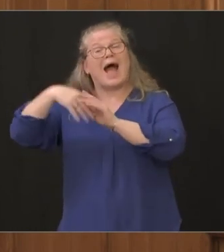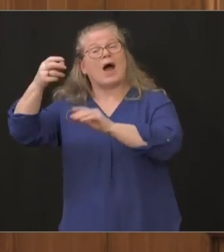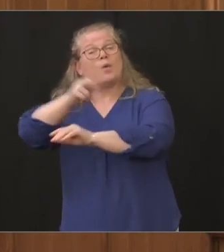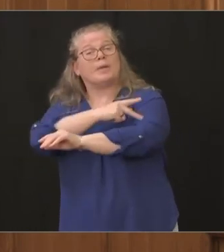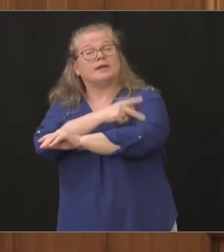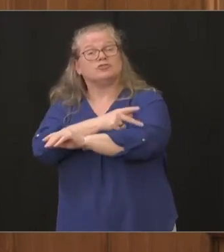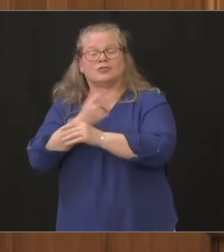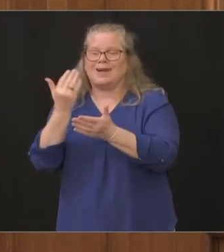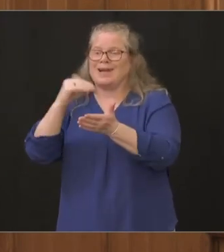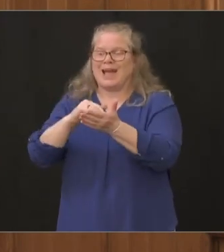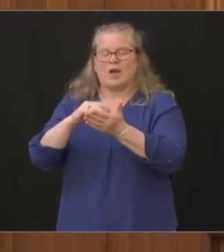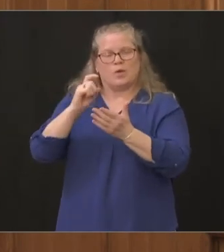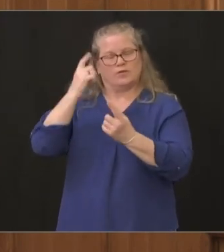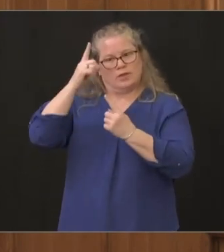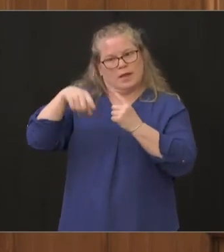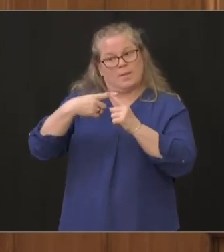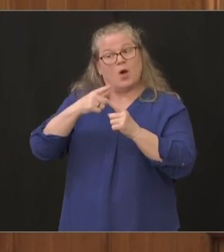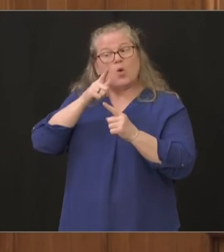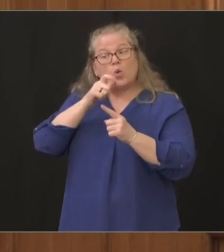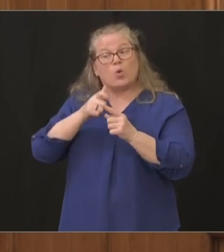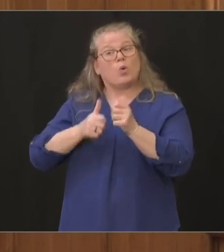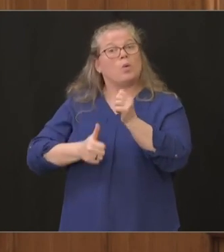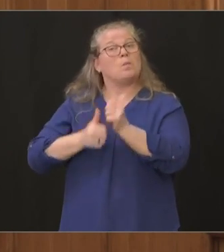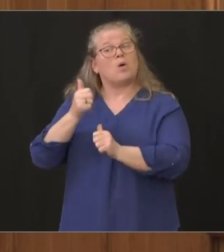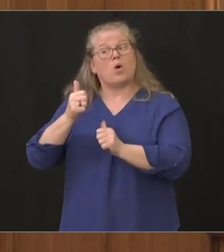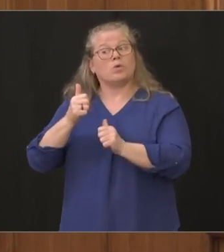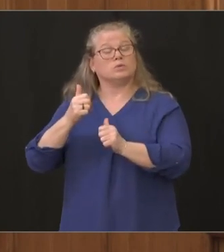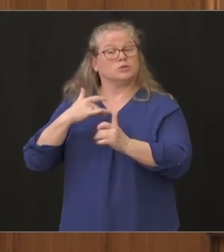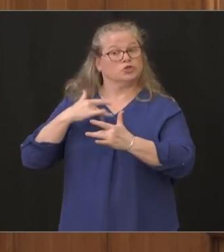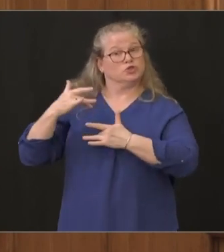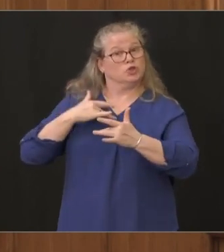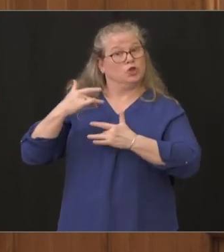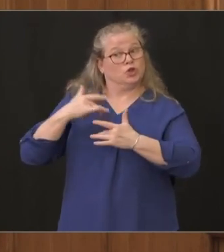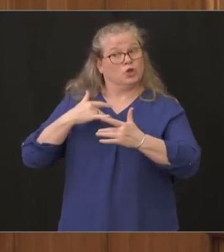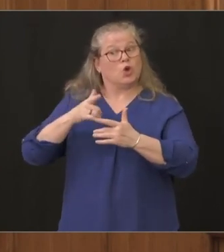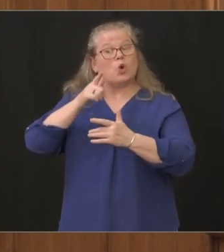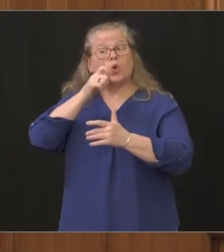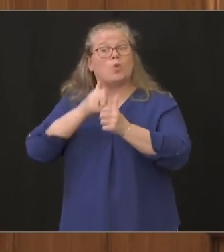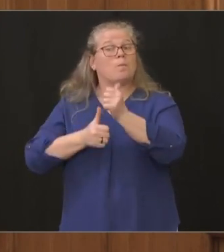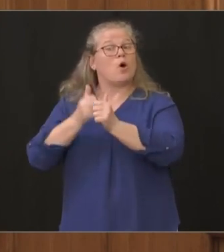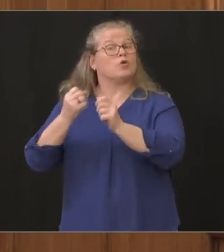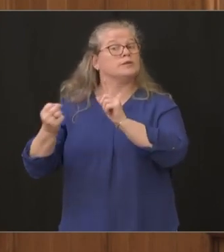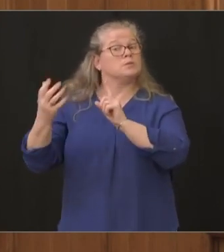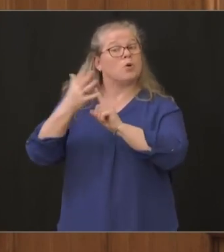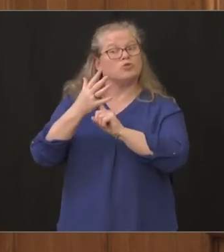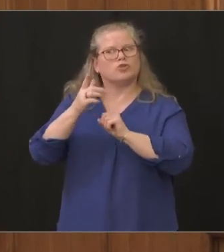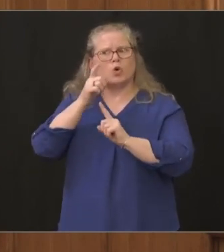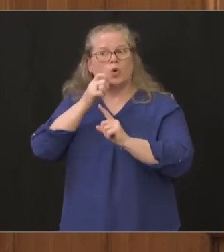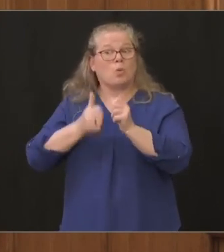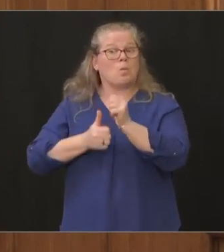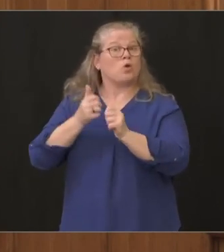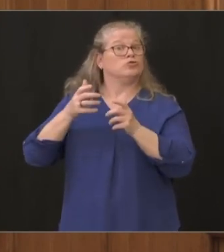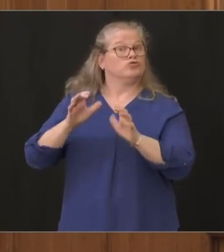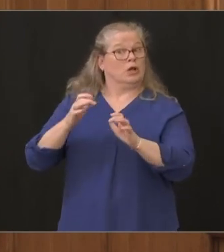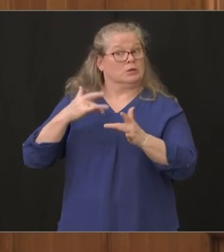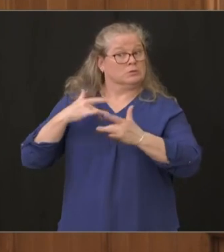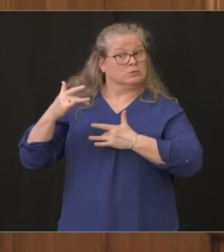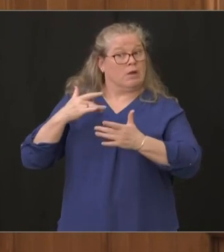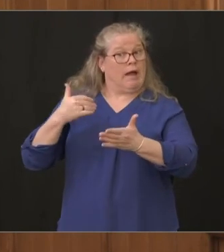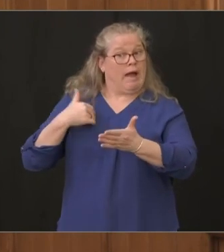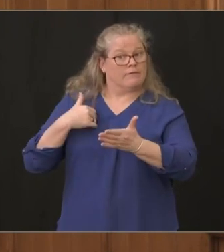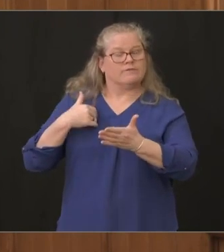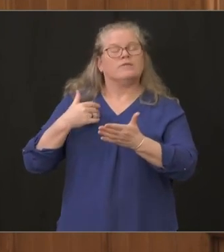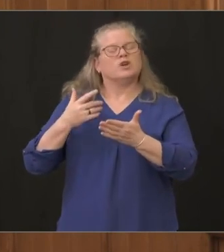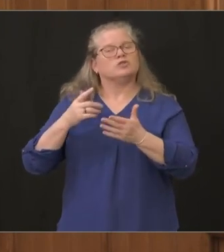around who's most vulnerable who's had greatest exposure who has greatest need so that testing is a challenge for us there's not enough tests yet and the